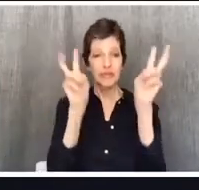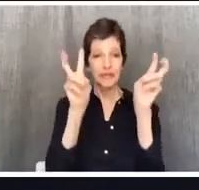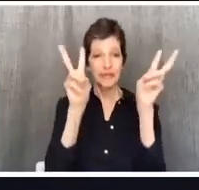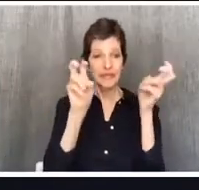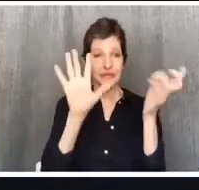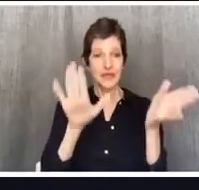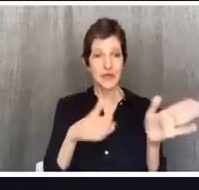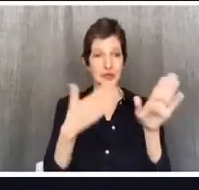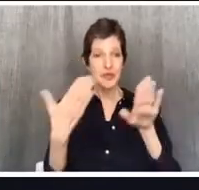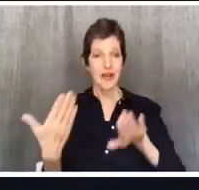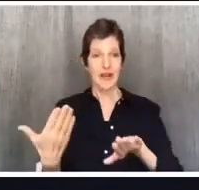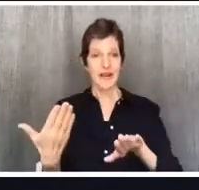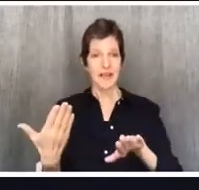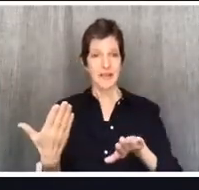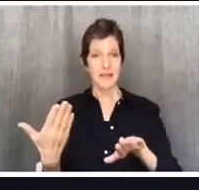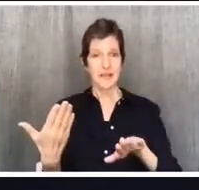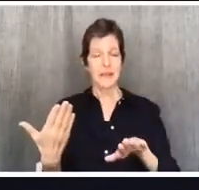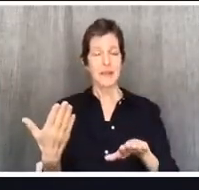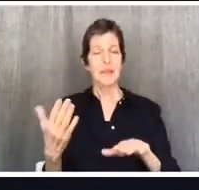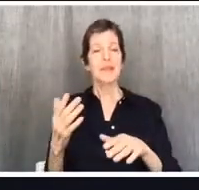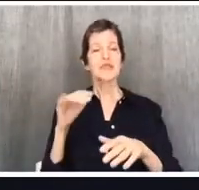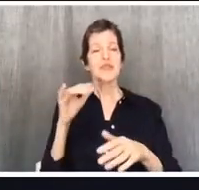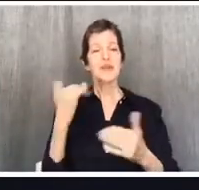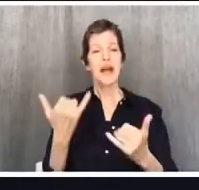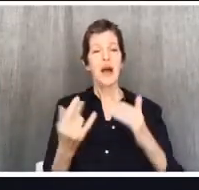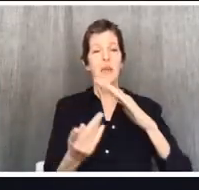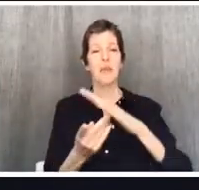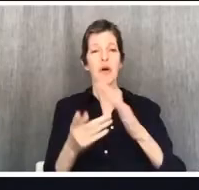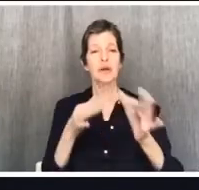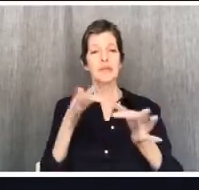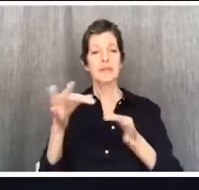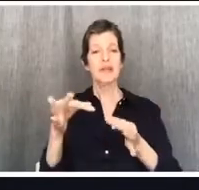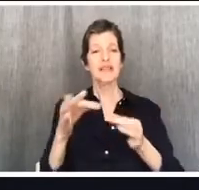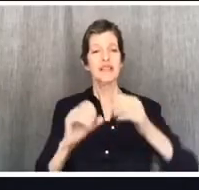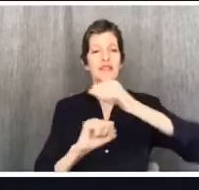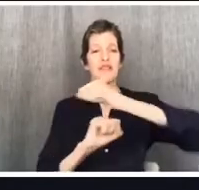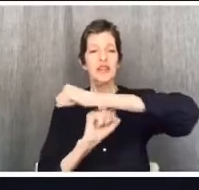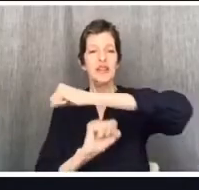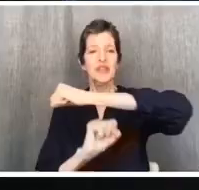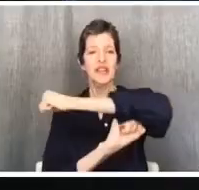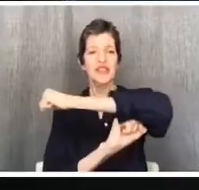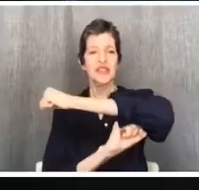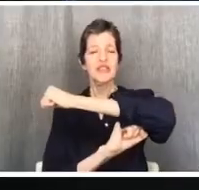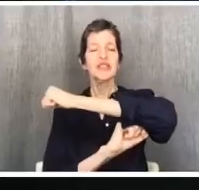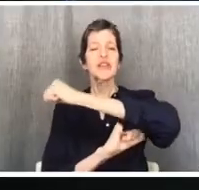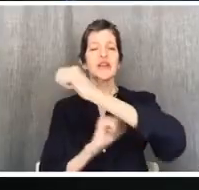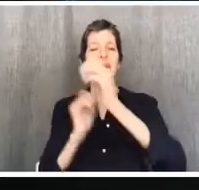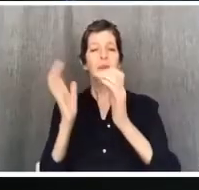liberty. The foundation of Christian liberty. Read again with me verses 23 through 26.